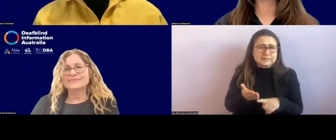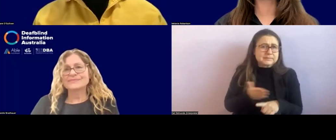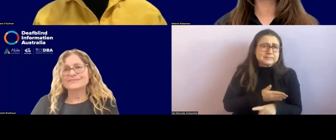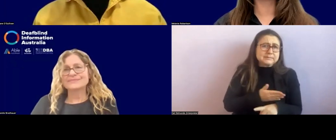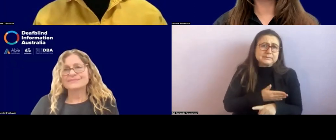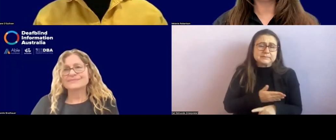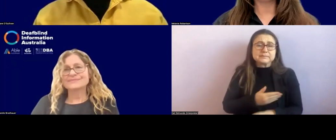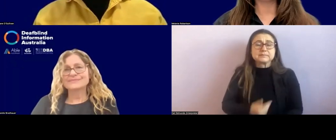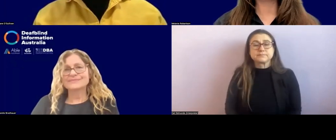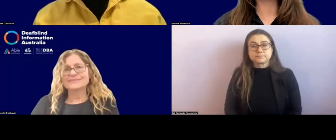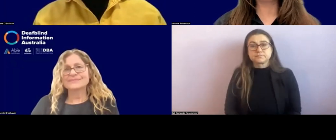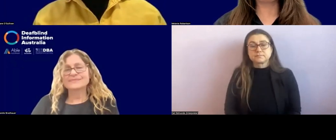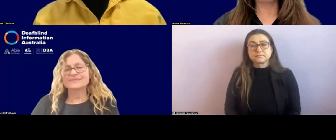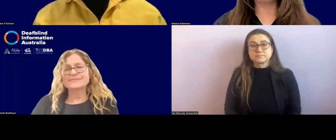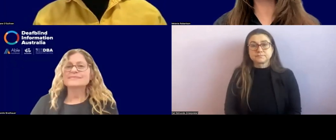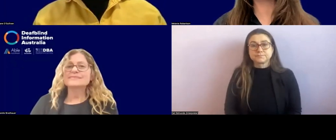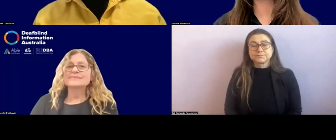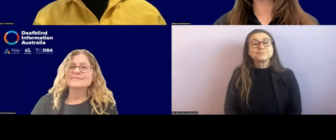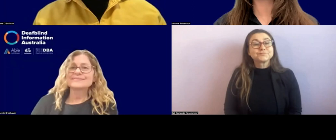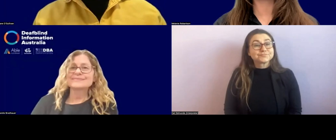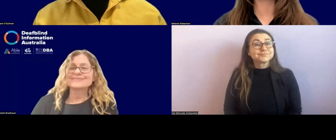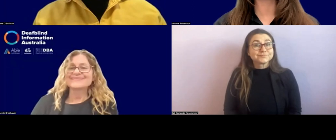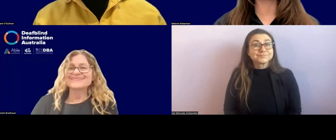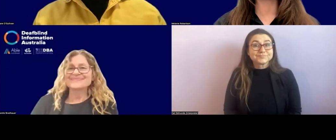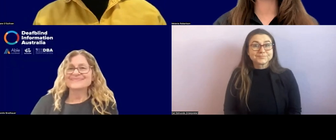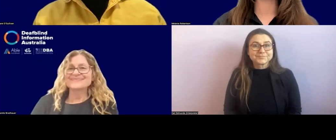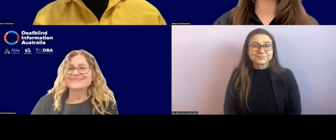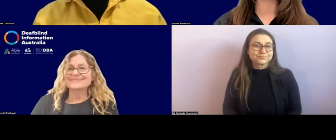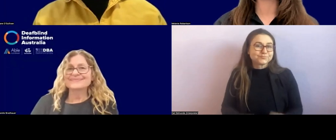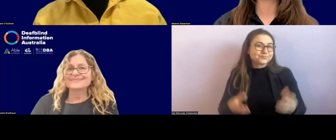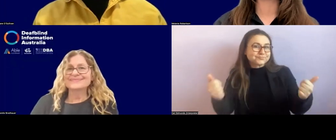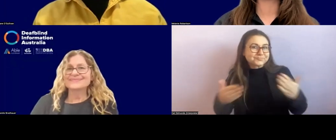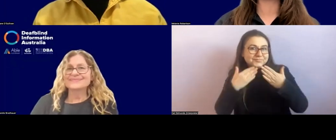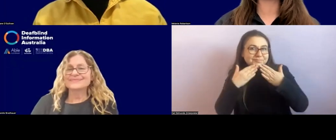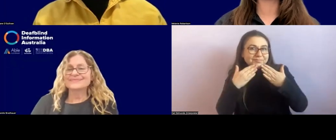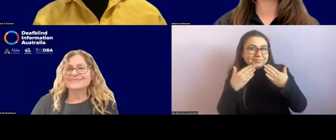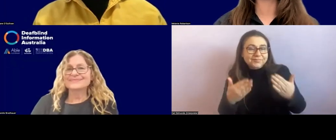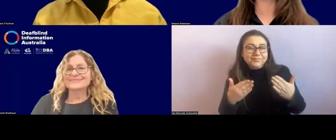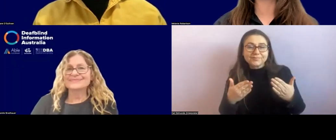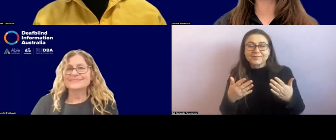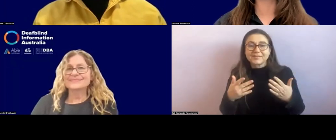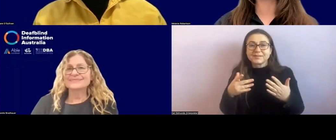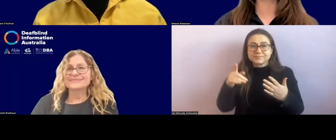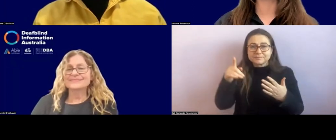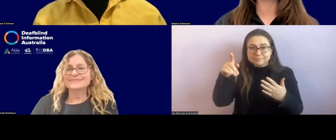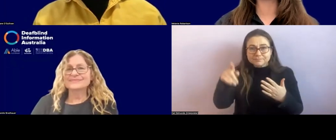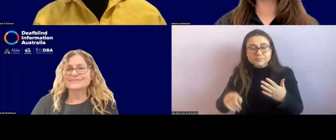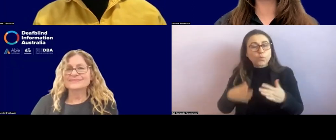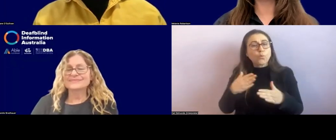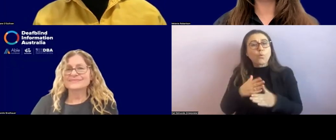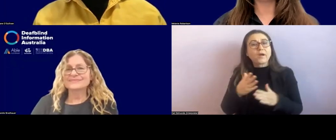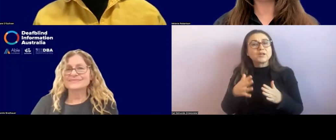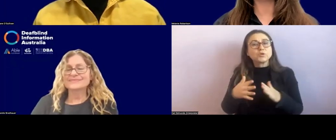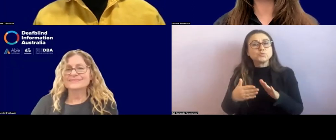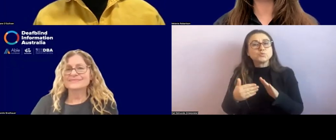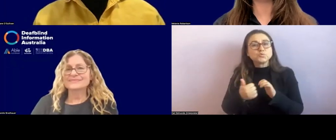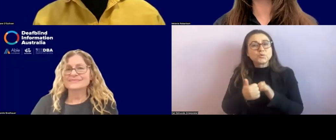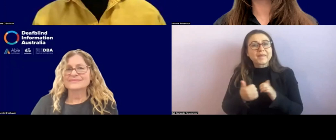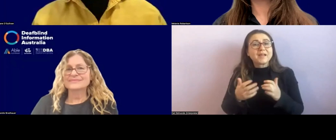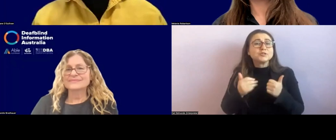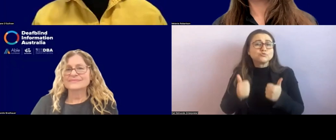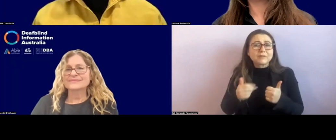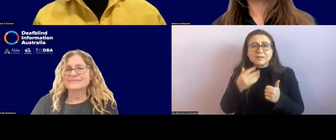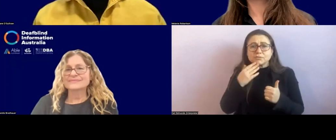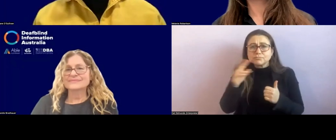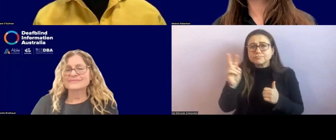Yeah. Um, a few affirmations then. Thank you working to great working together is great. Um,